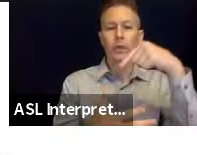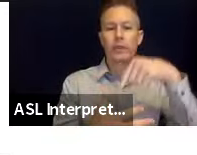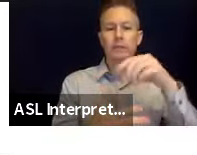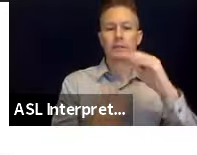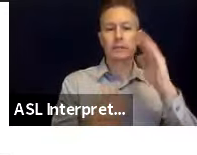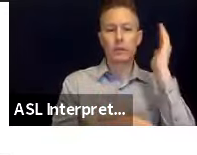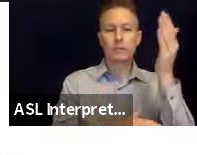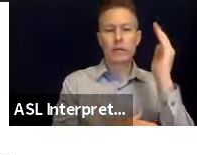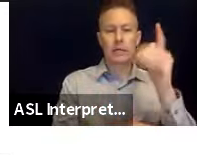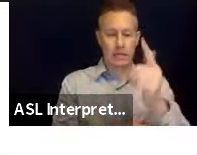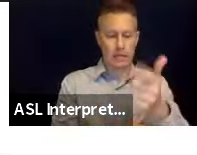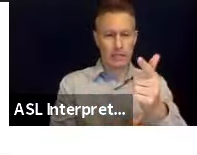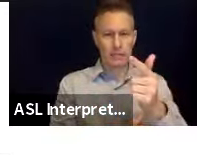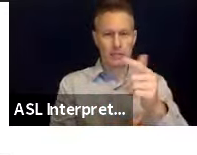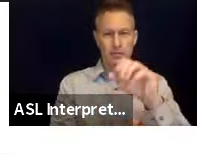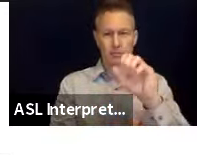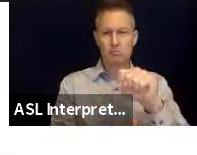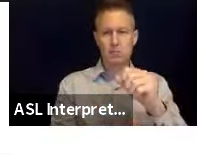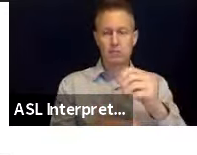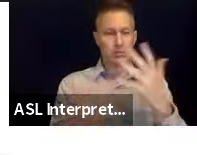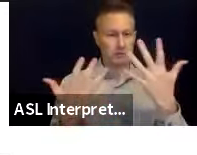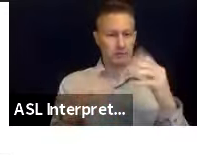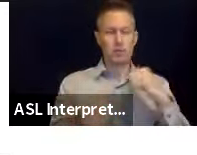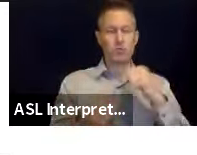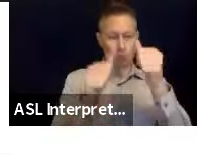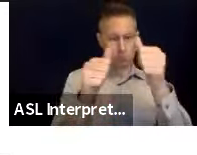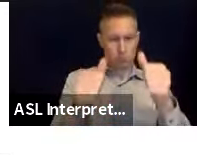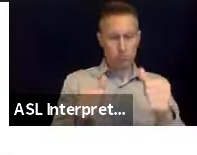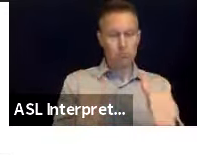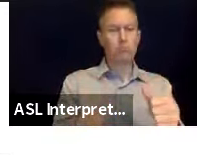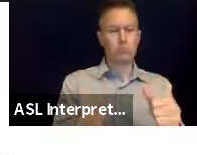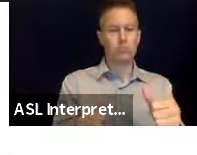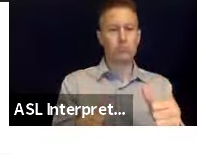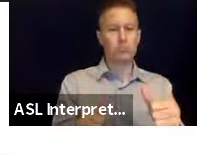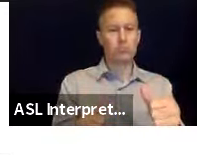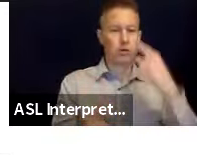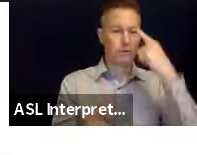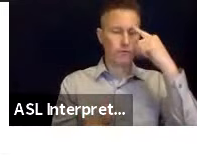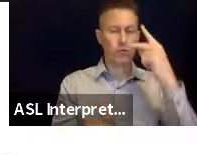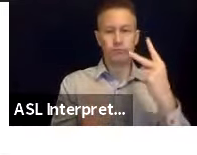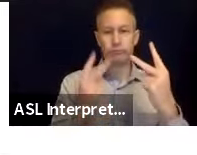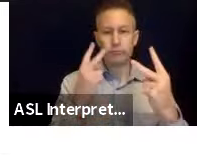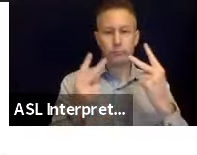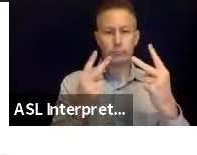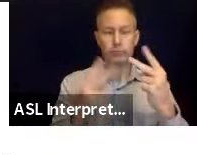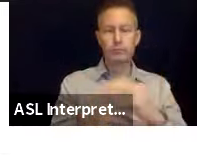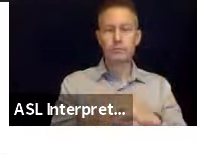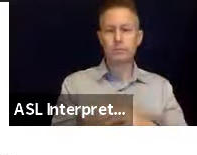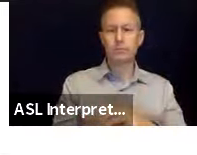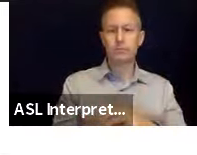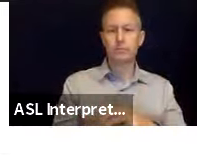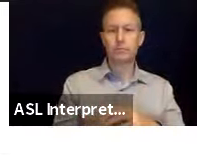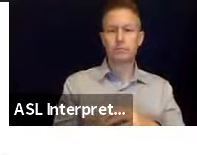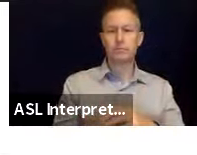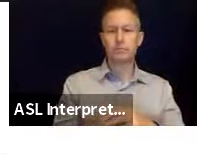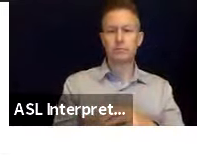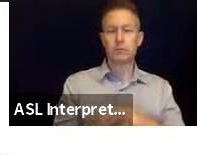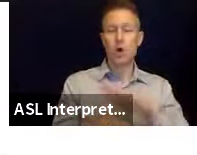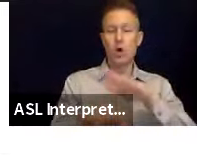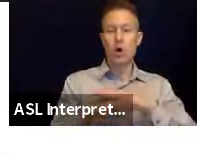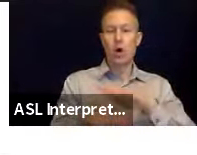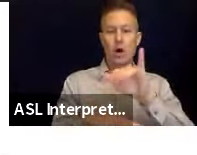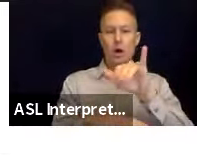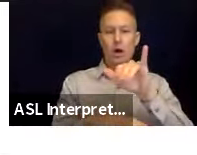Jason right it's pretty much right after we end it will be posted for viewing or or shortly thereafter, right on the youtube